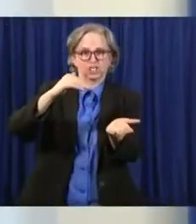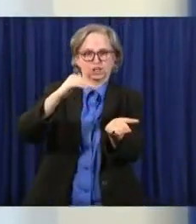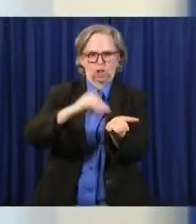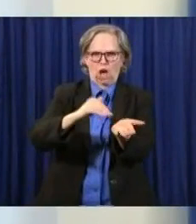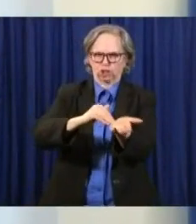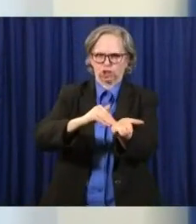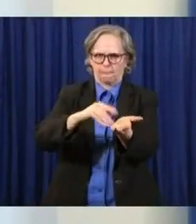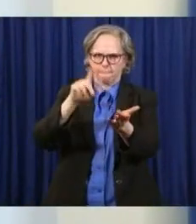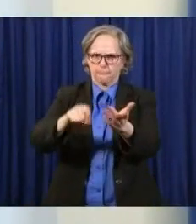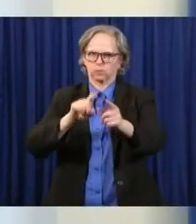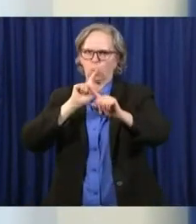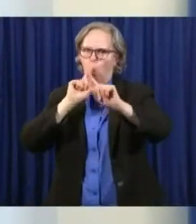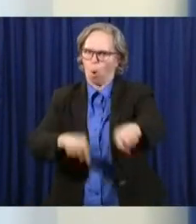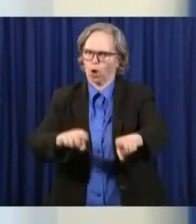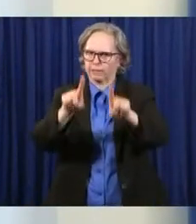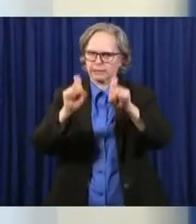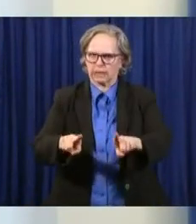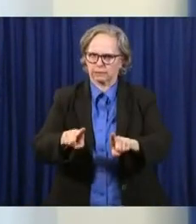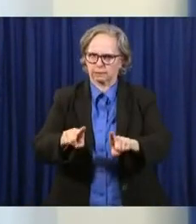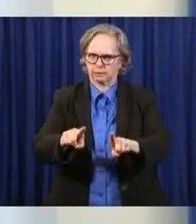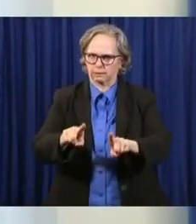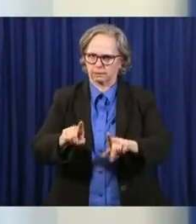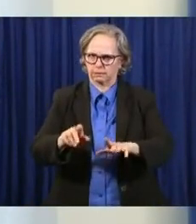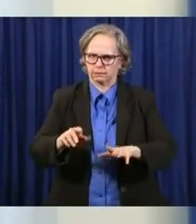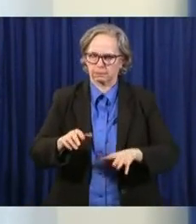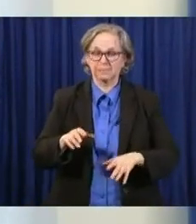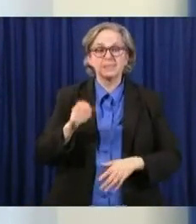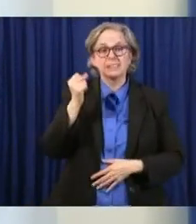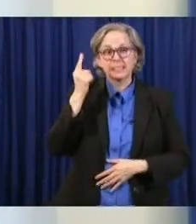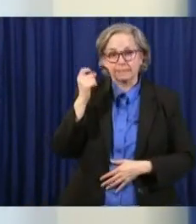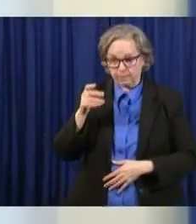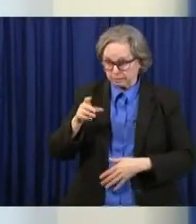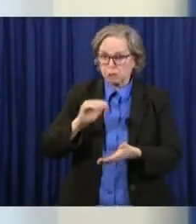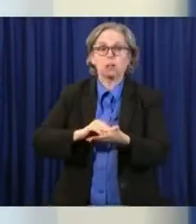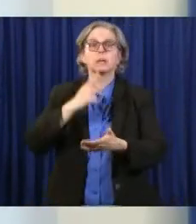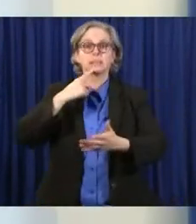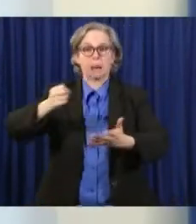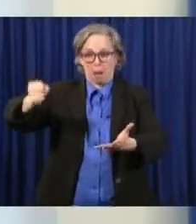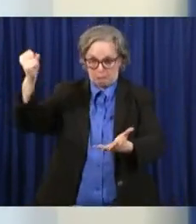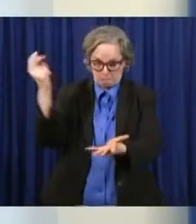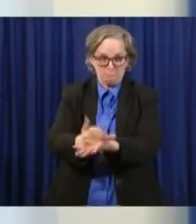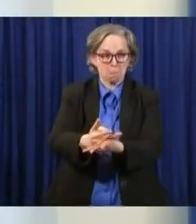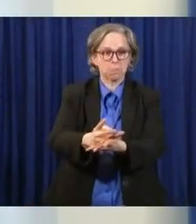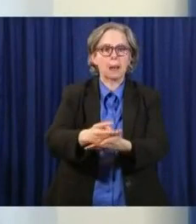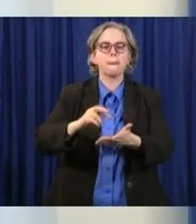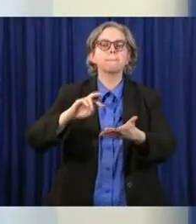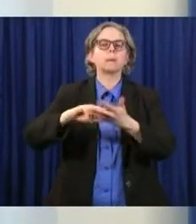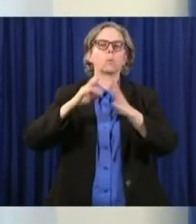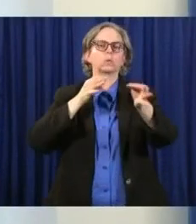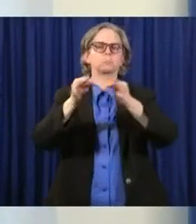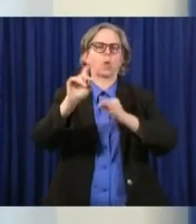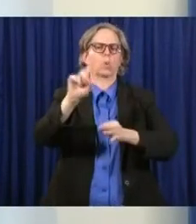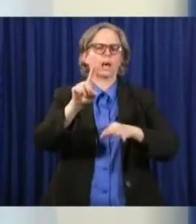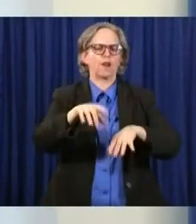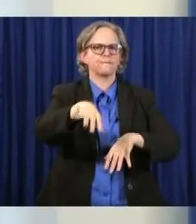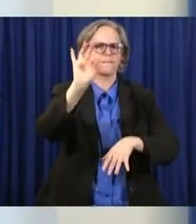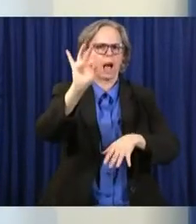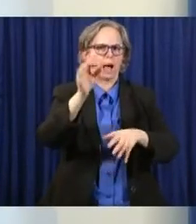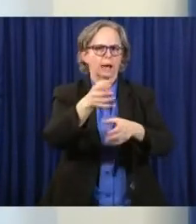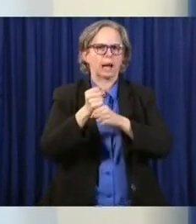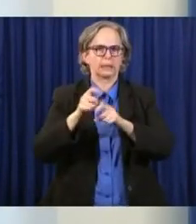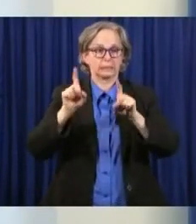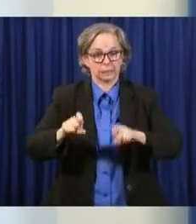or a hospital decides you need a test, you're told how to get it. So that exists. And there are many payment mechanisms,